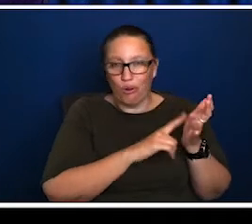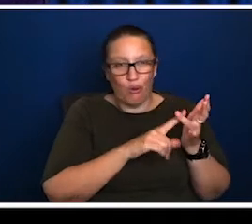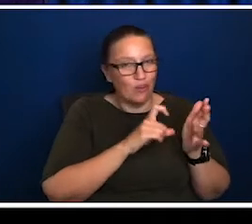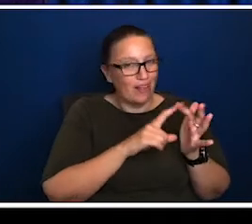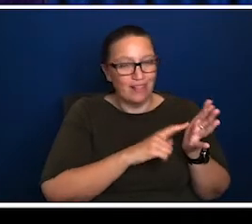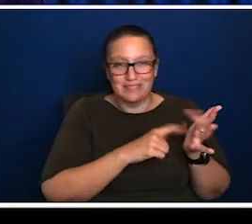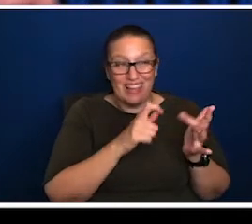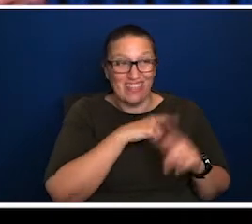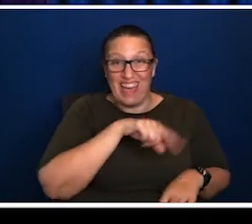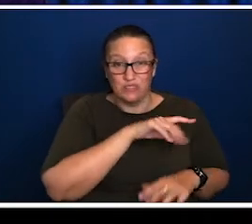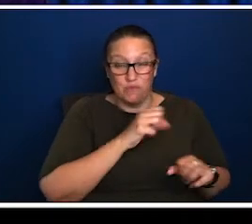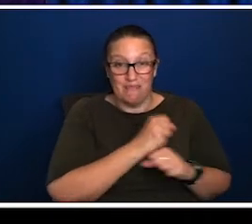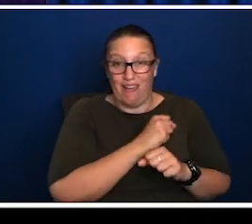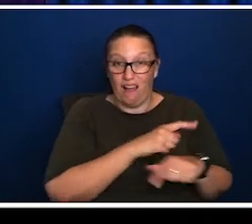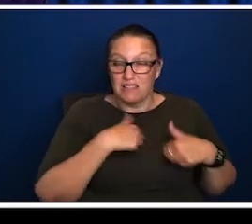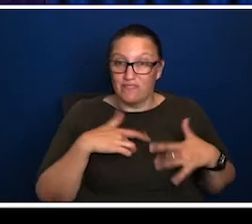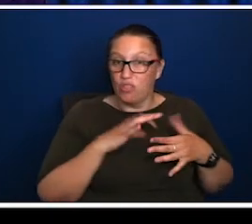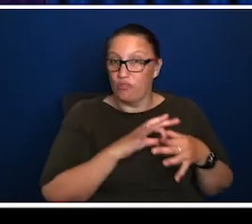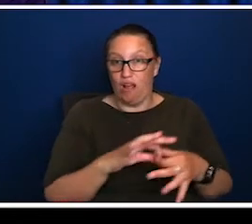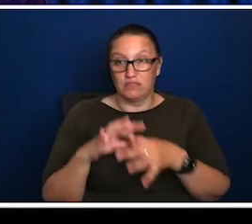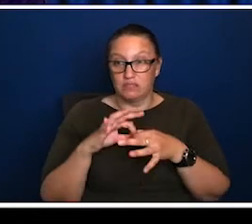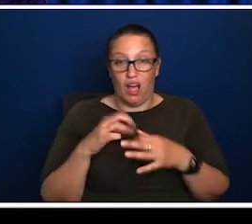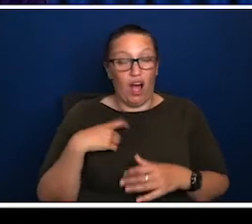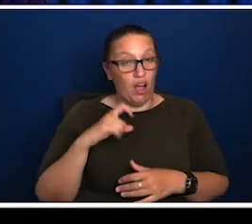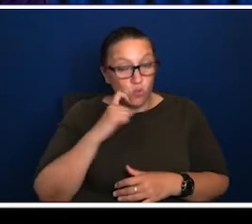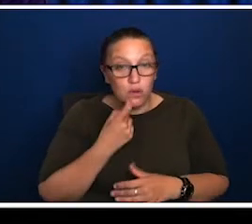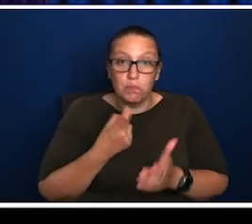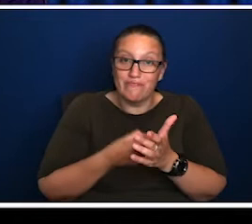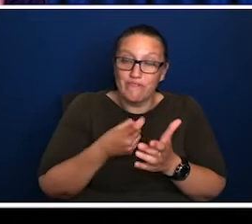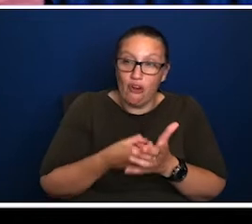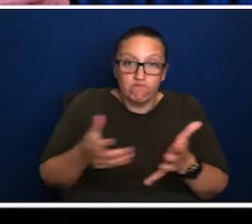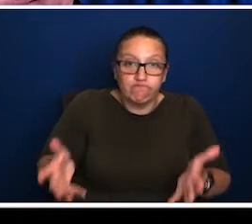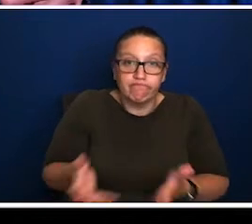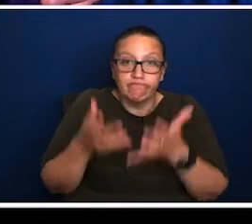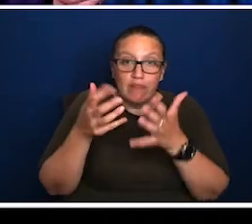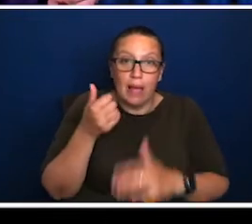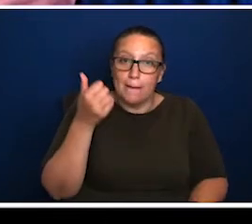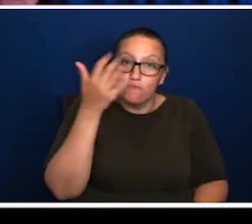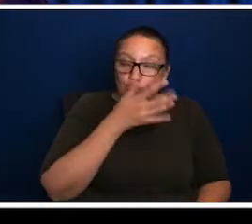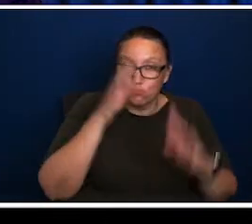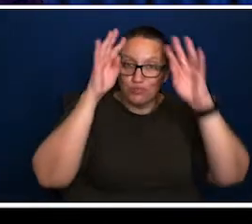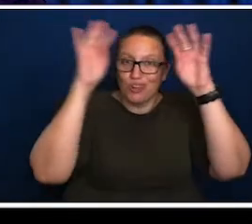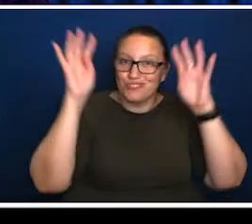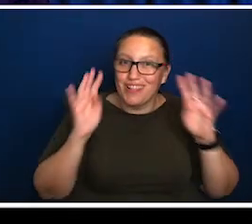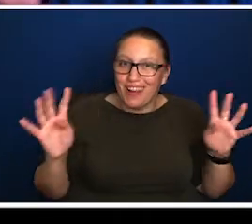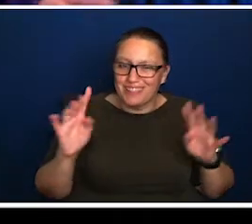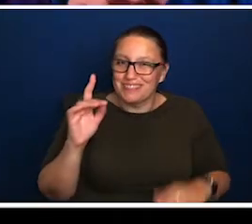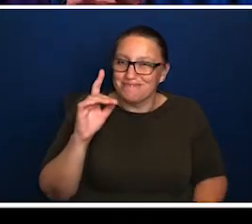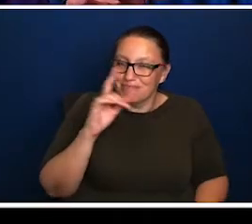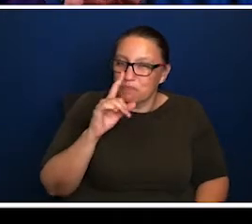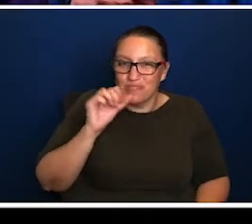releasing indigenous voices before I do anything else. that's, you know, in the sense of disempowering my people,